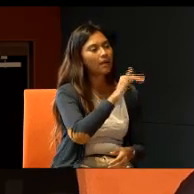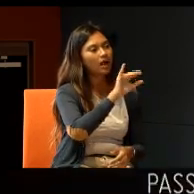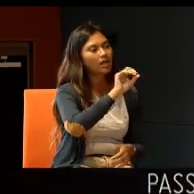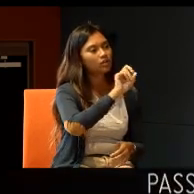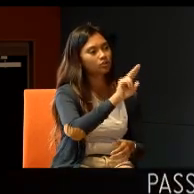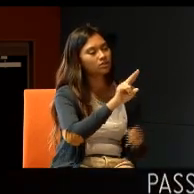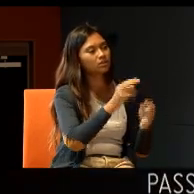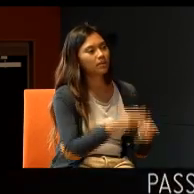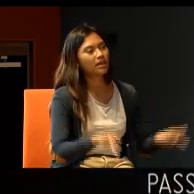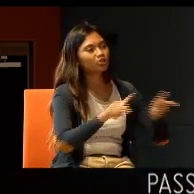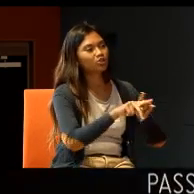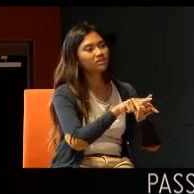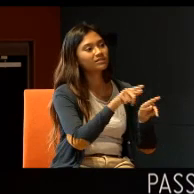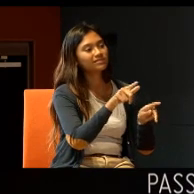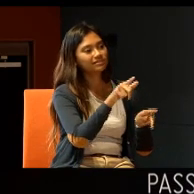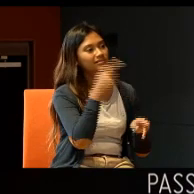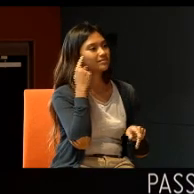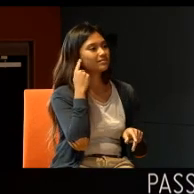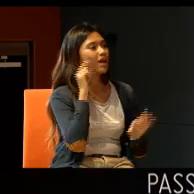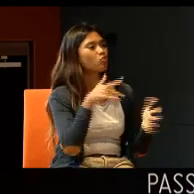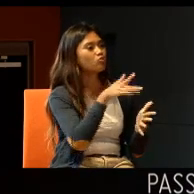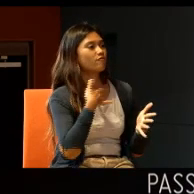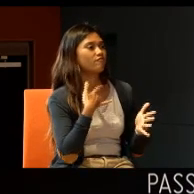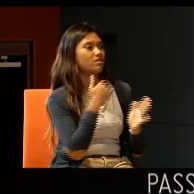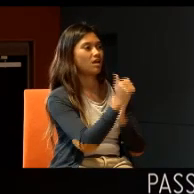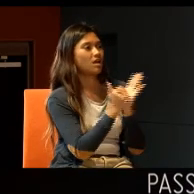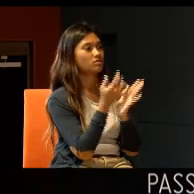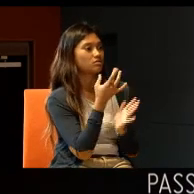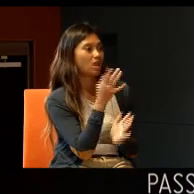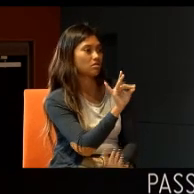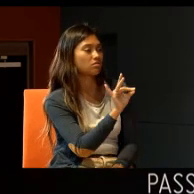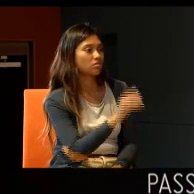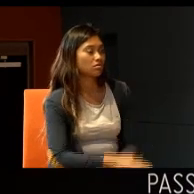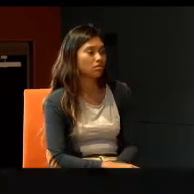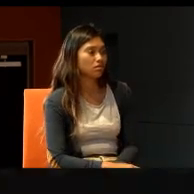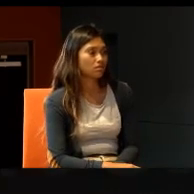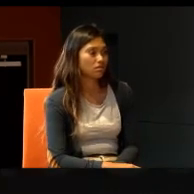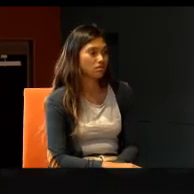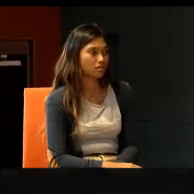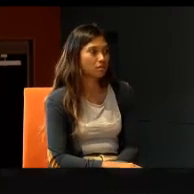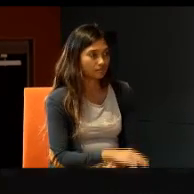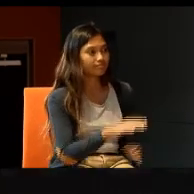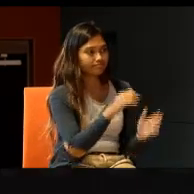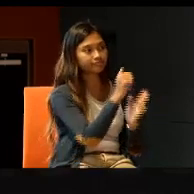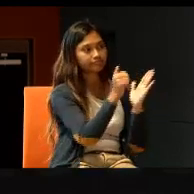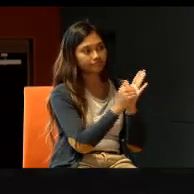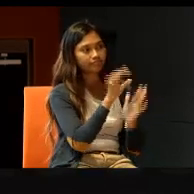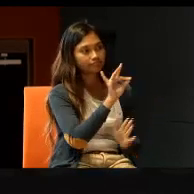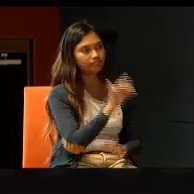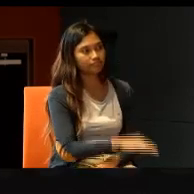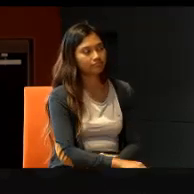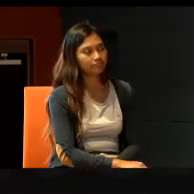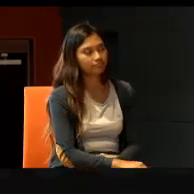hearing? How did you feel, at the age of eight, when you lost it? You mean, when I lose my hearing